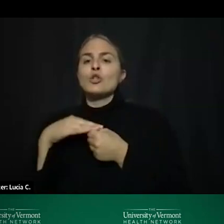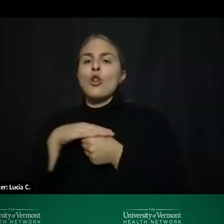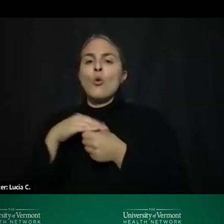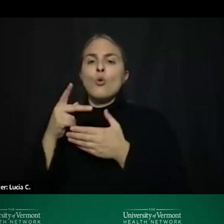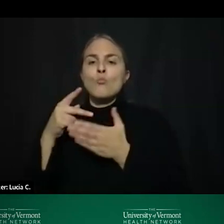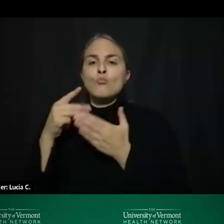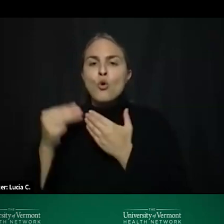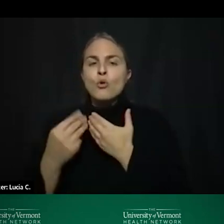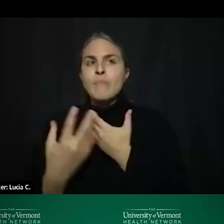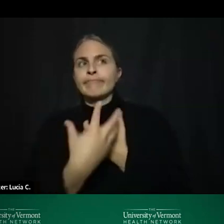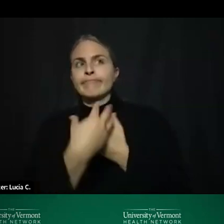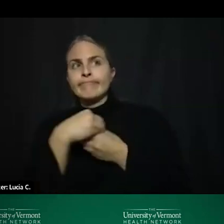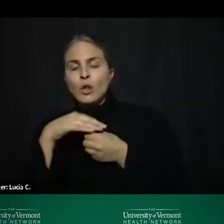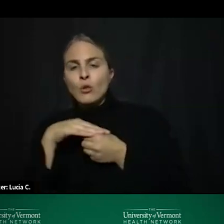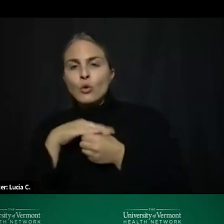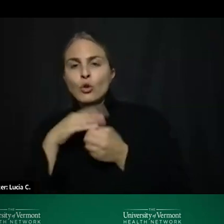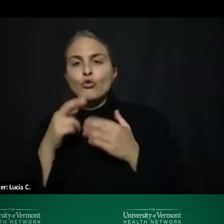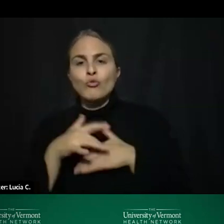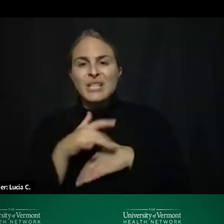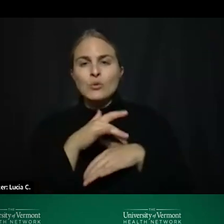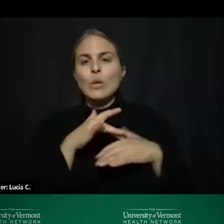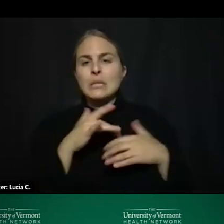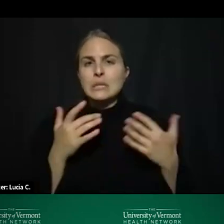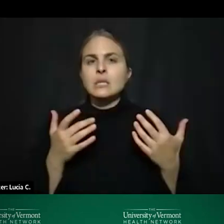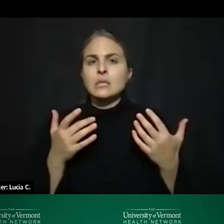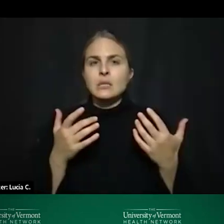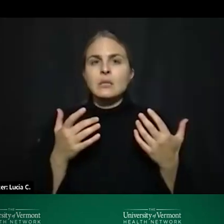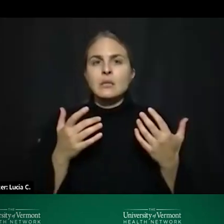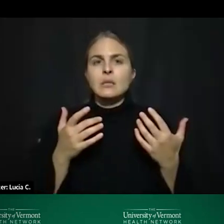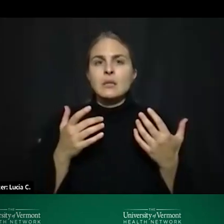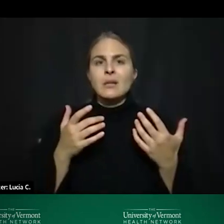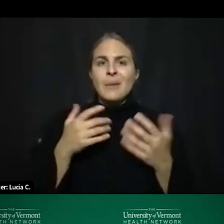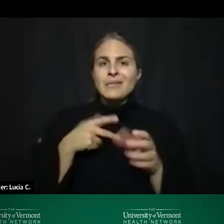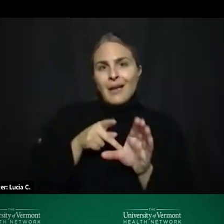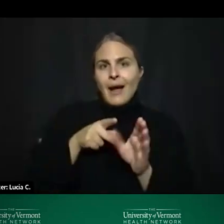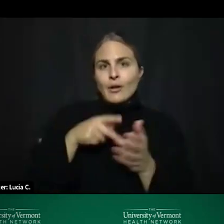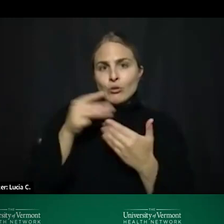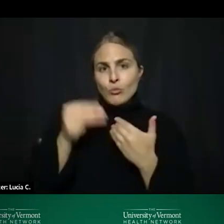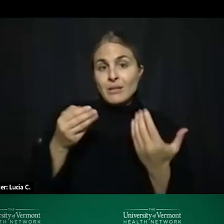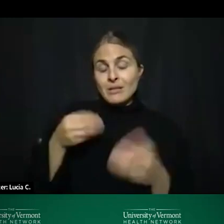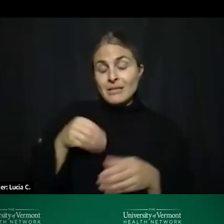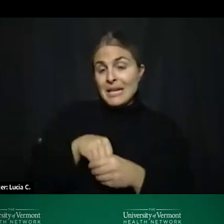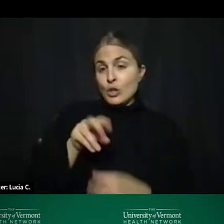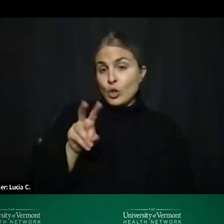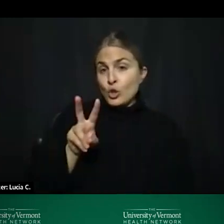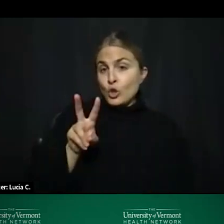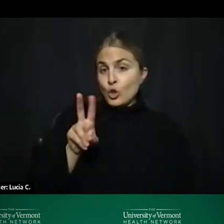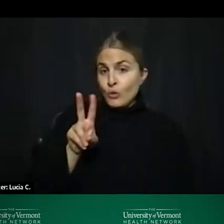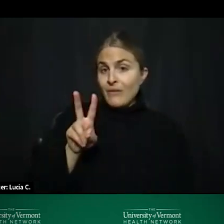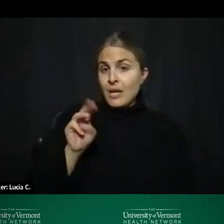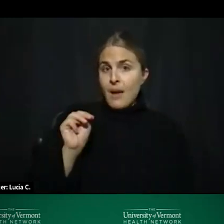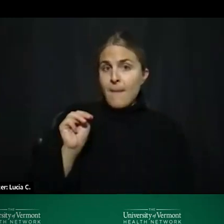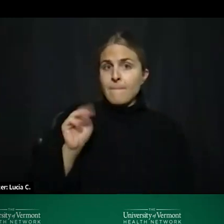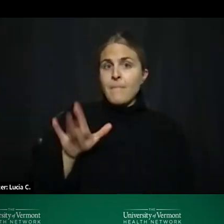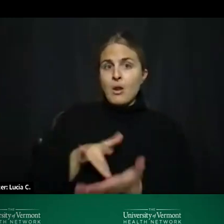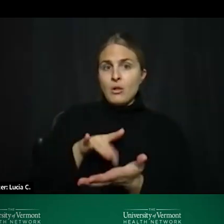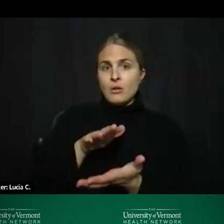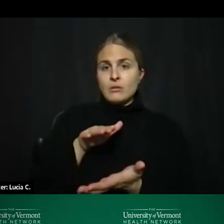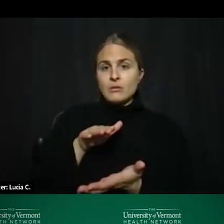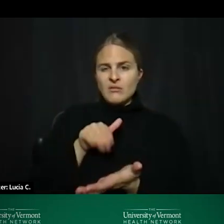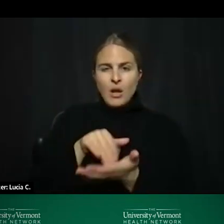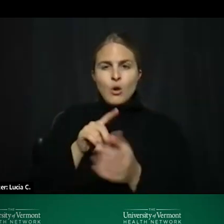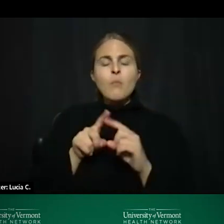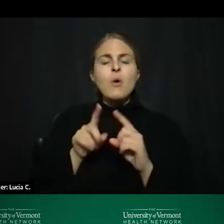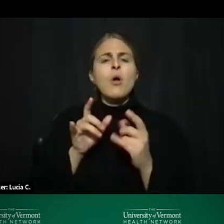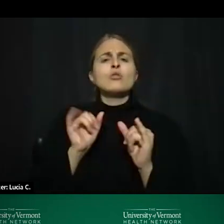the various psychiatry programs through uvm medical center but other resources as well to find